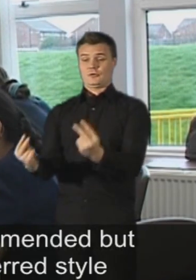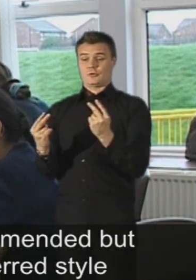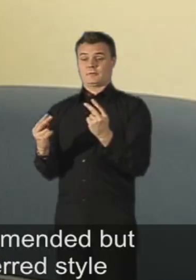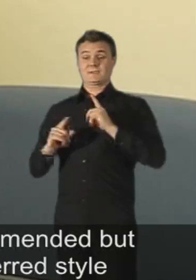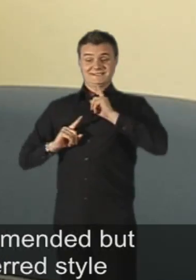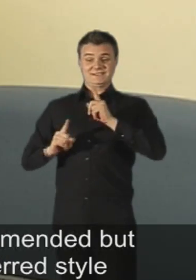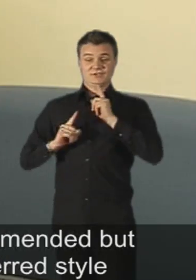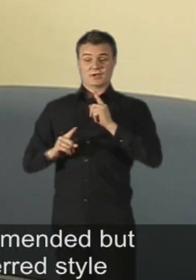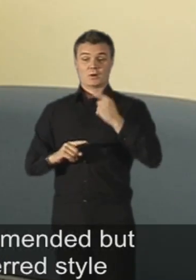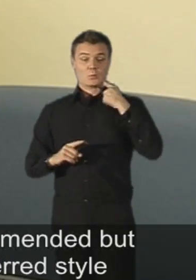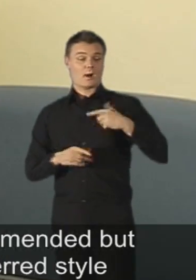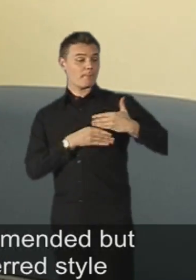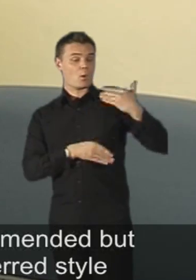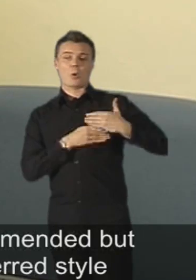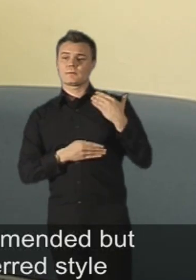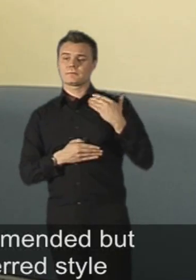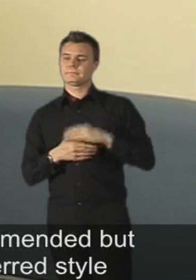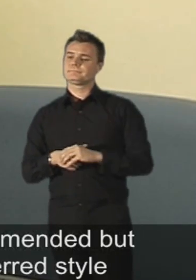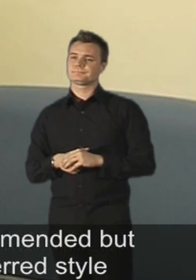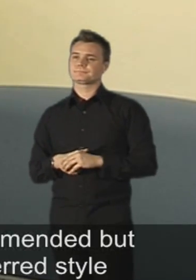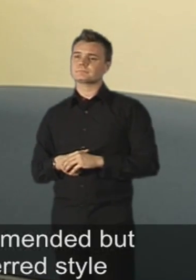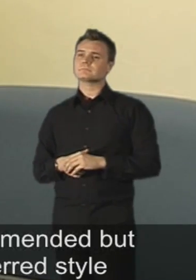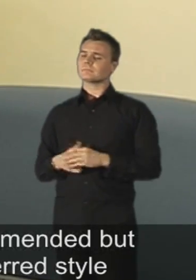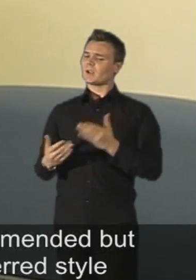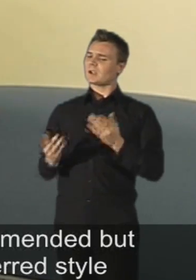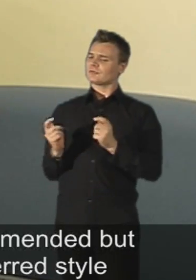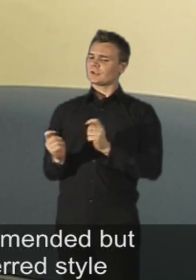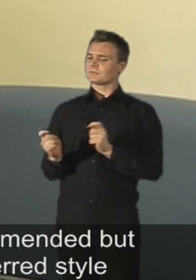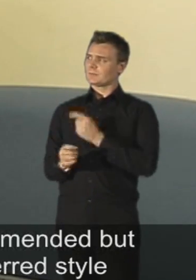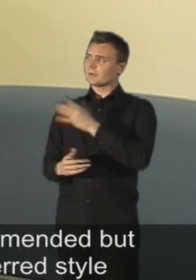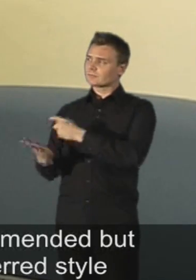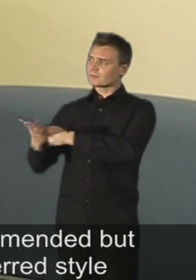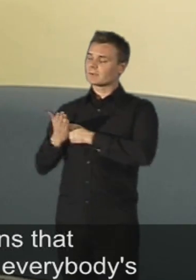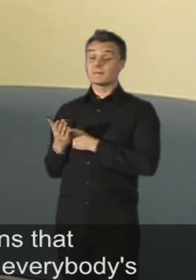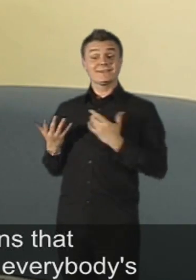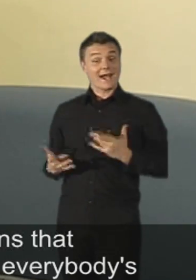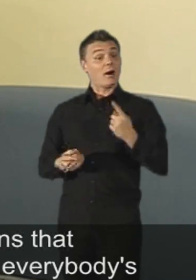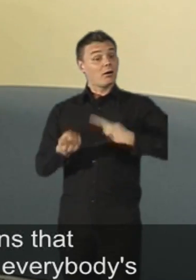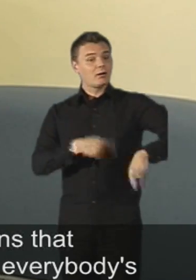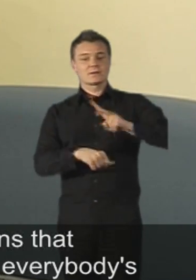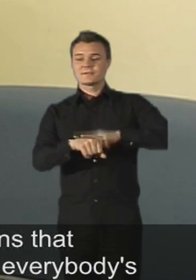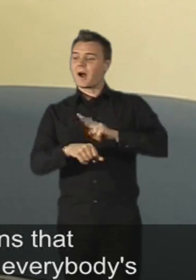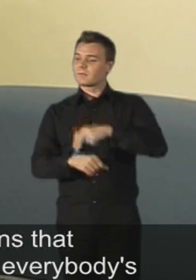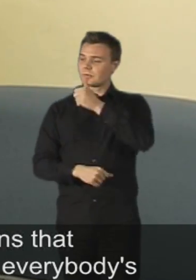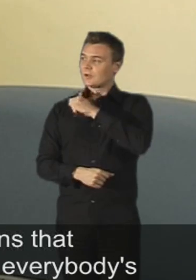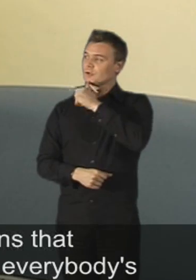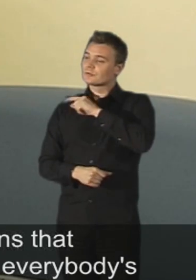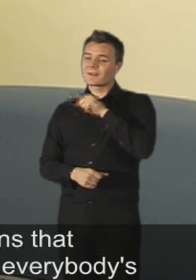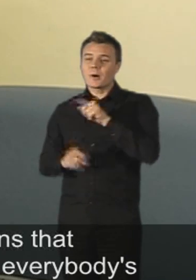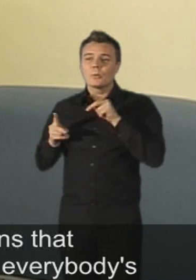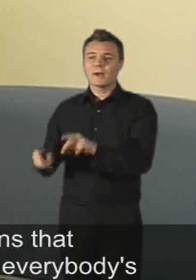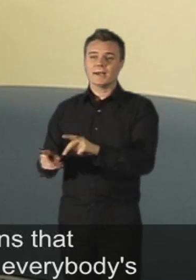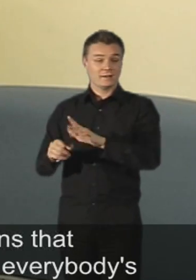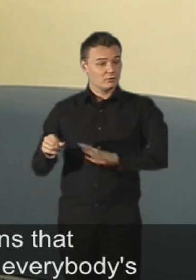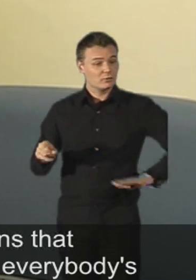adjustment that's been recommended but it's also that now most of our staff's preferred style of classroom setting because it means that